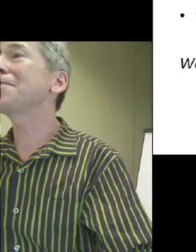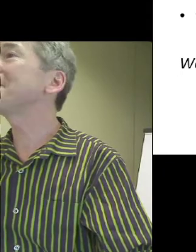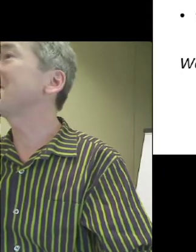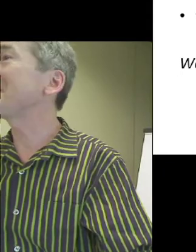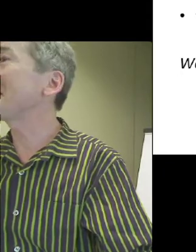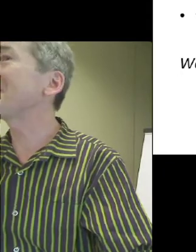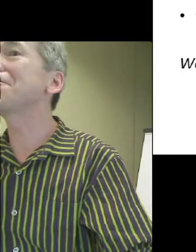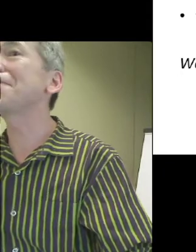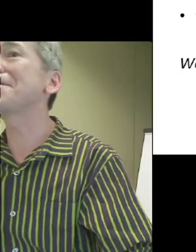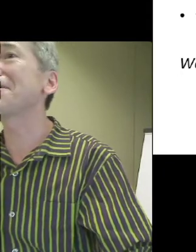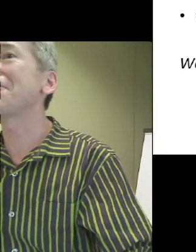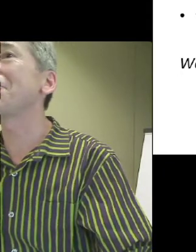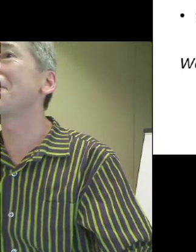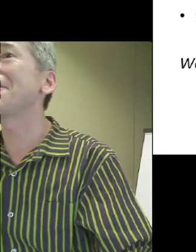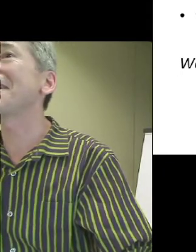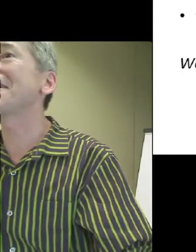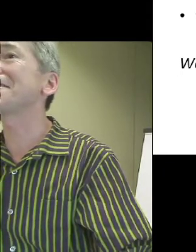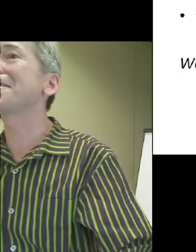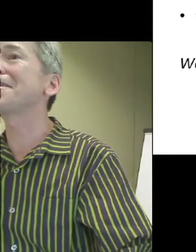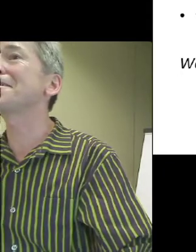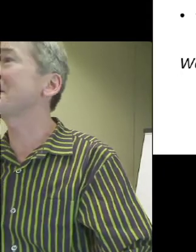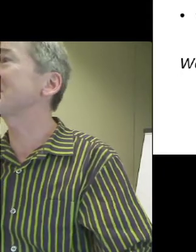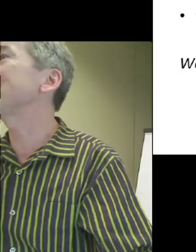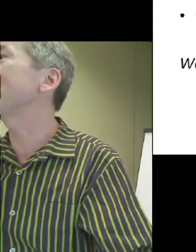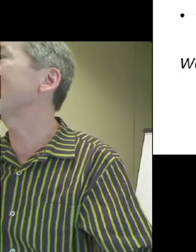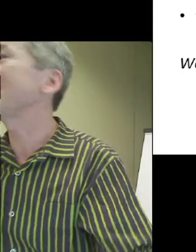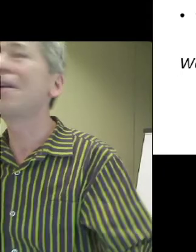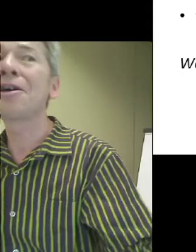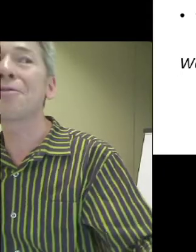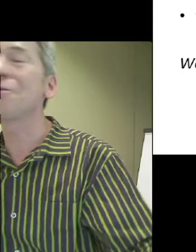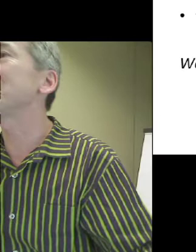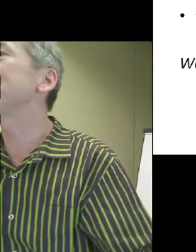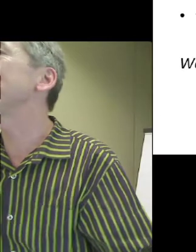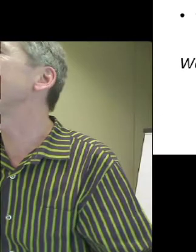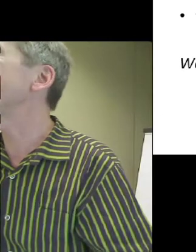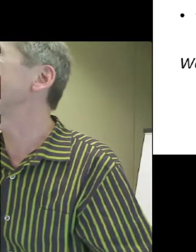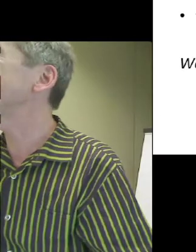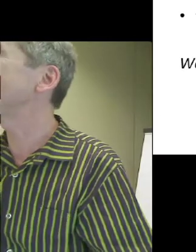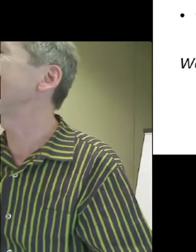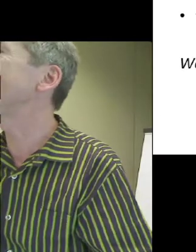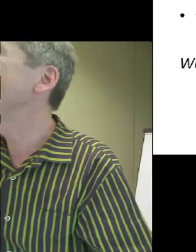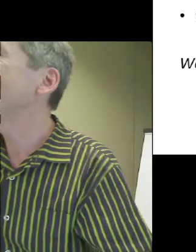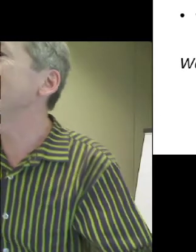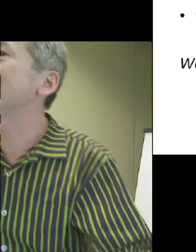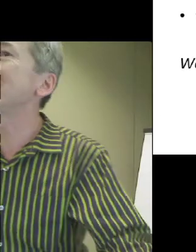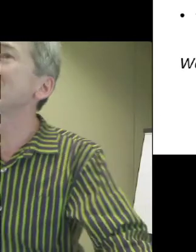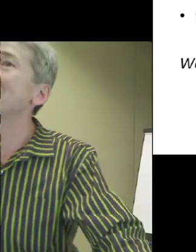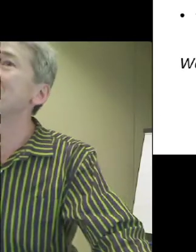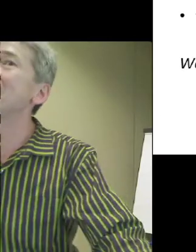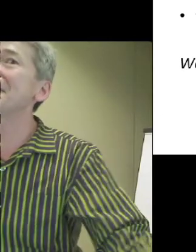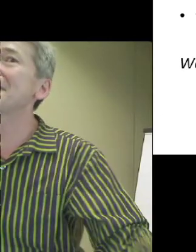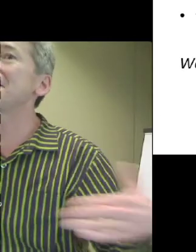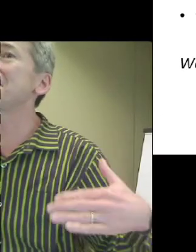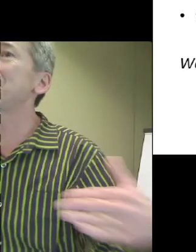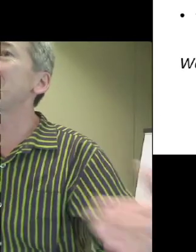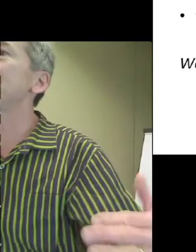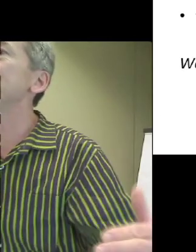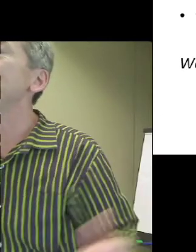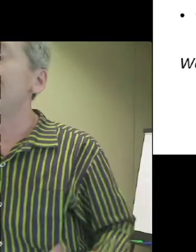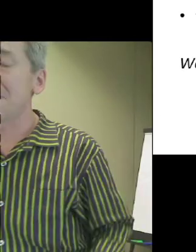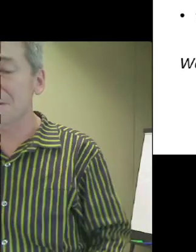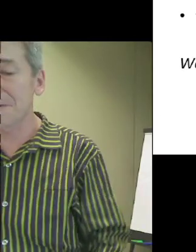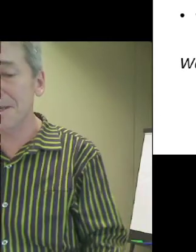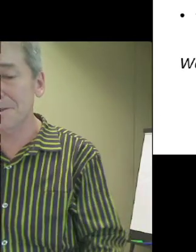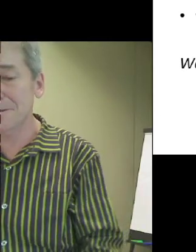That was in the analog physical world, and I think it sets a model for what we would like to achieve in the digital world and in the